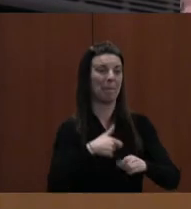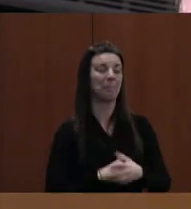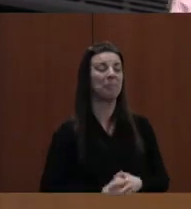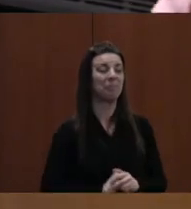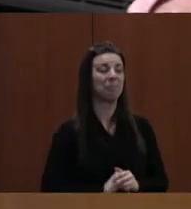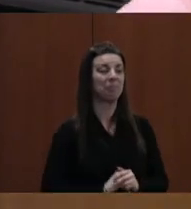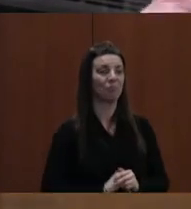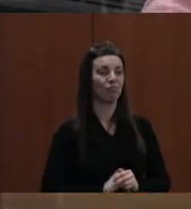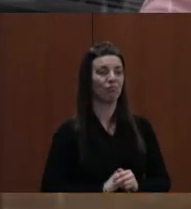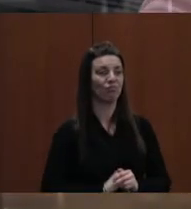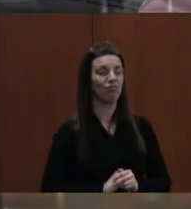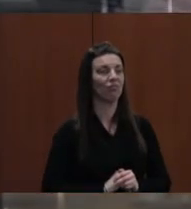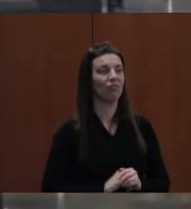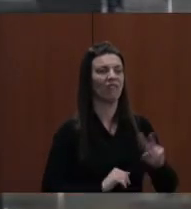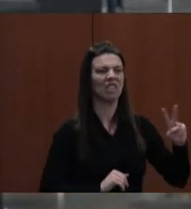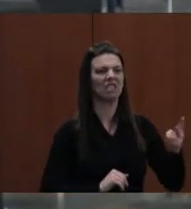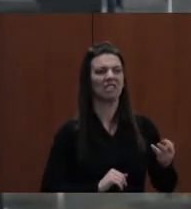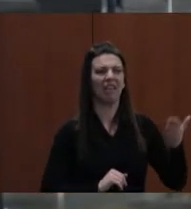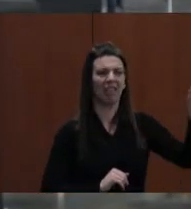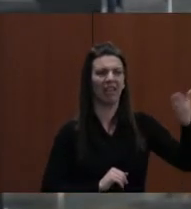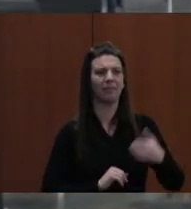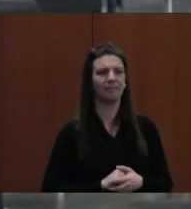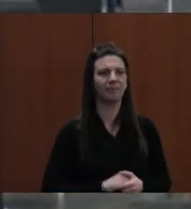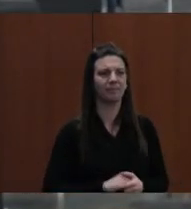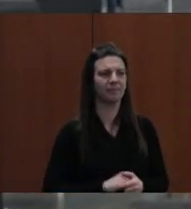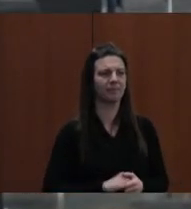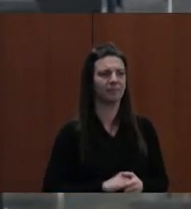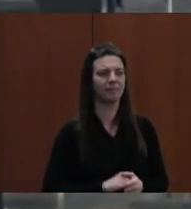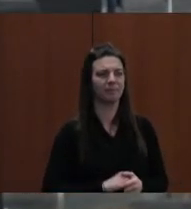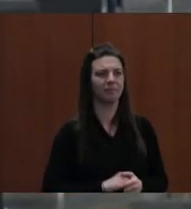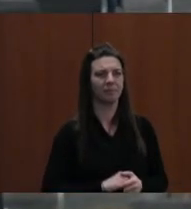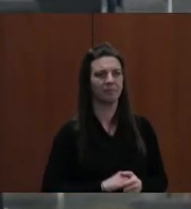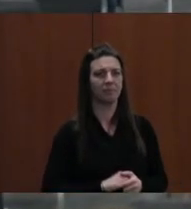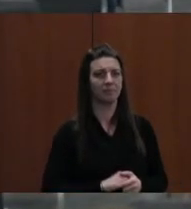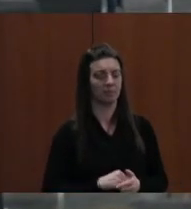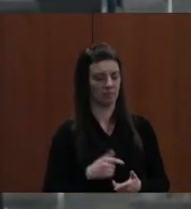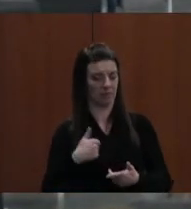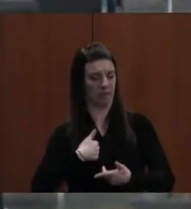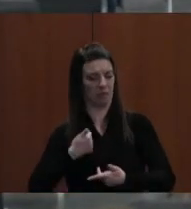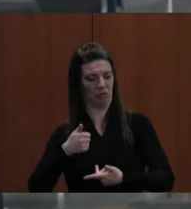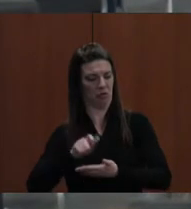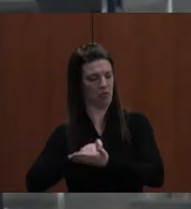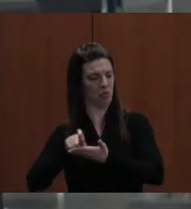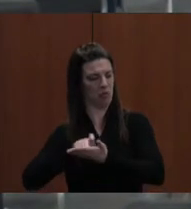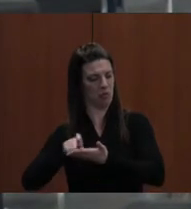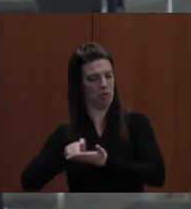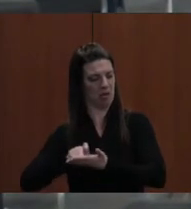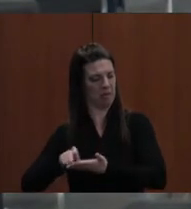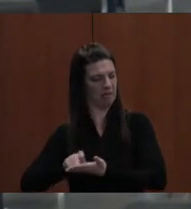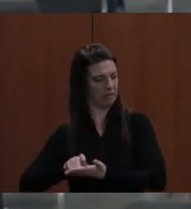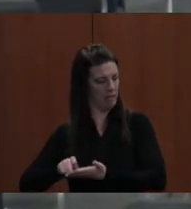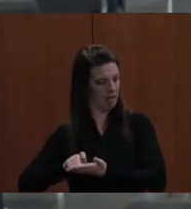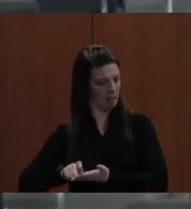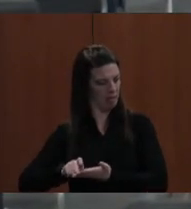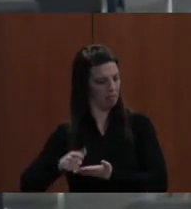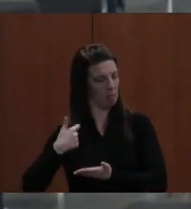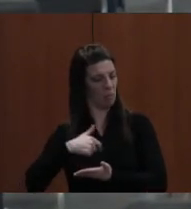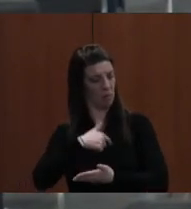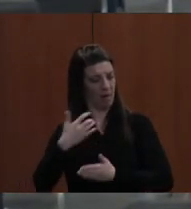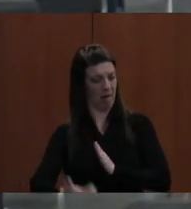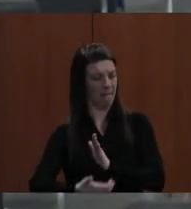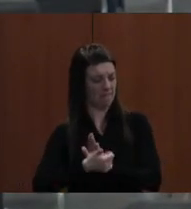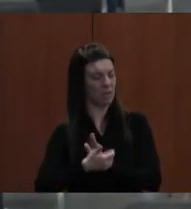I'll second that. Let me try to write this down. You're amending every elementary school